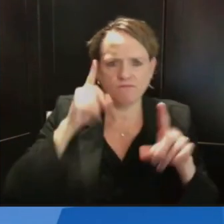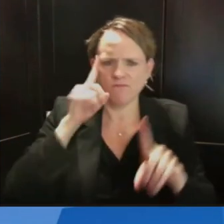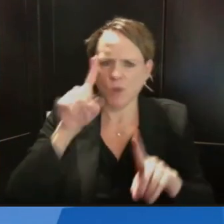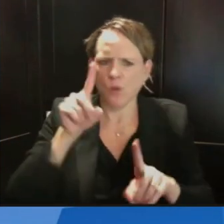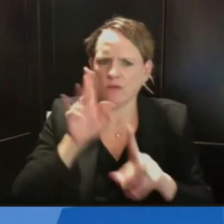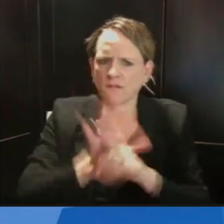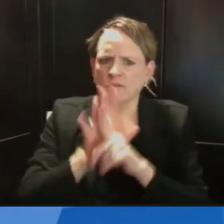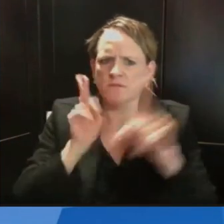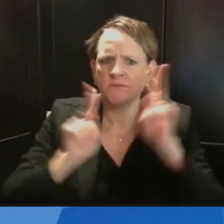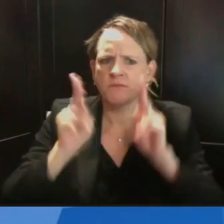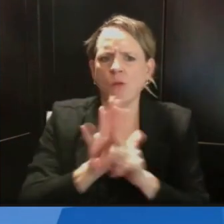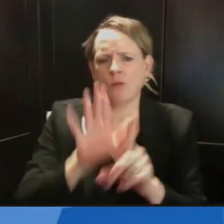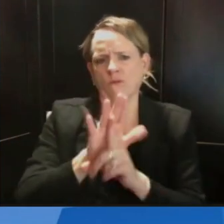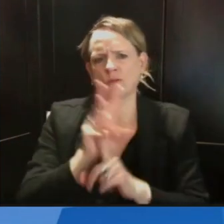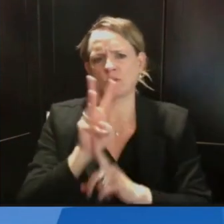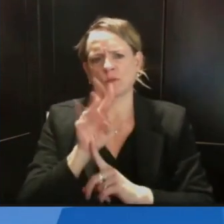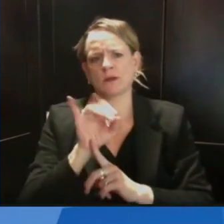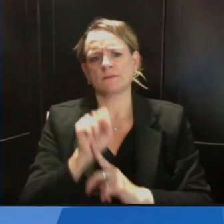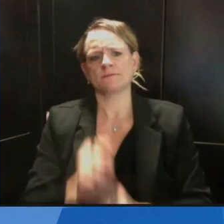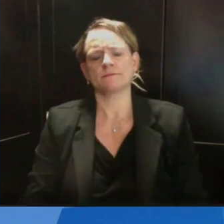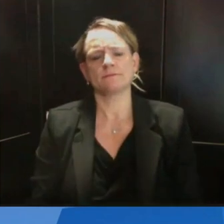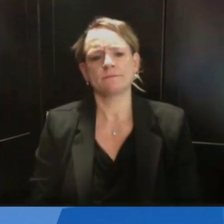from Wisconsin Health News. Sean?